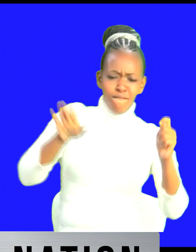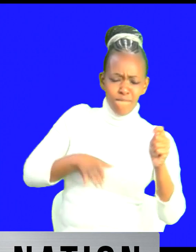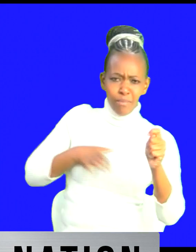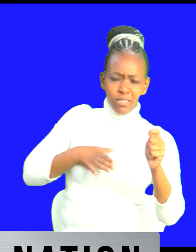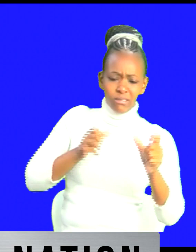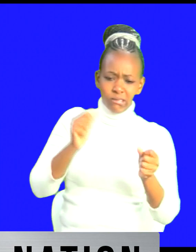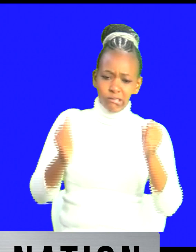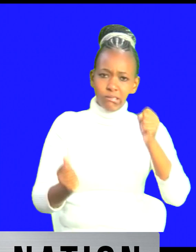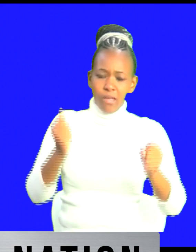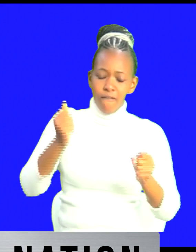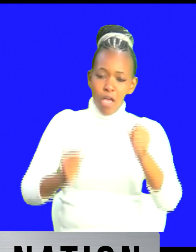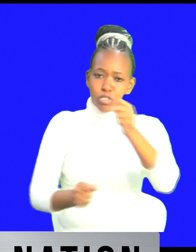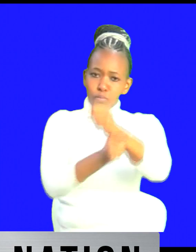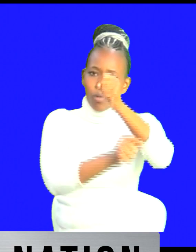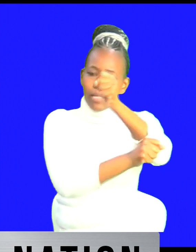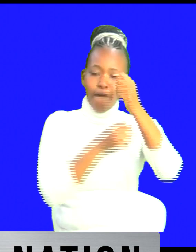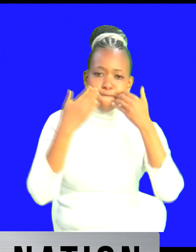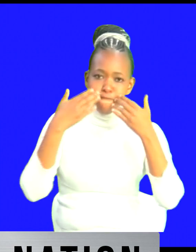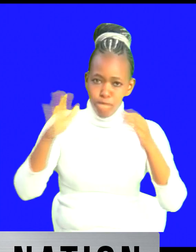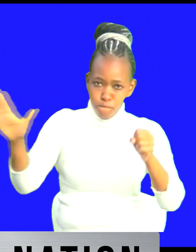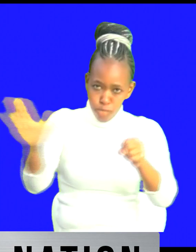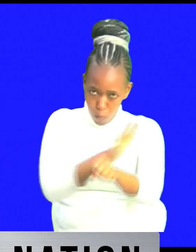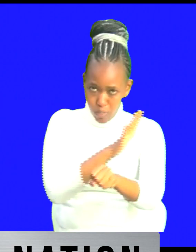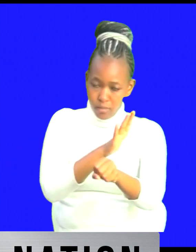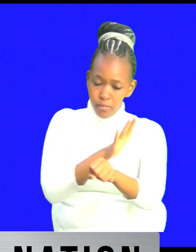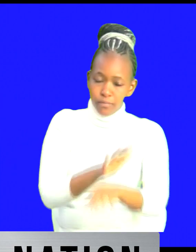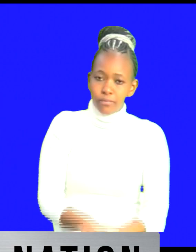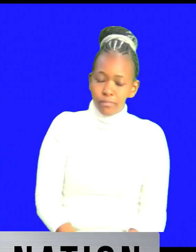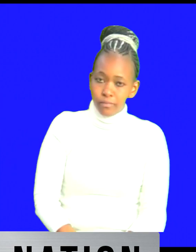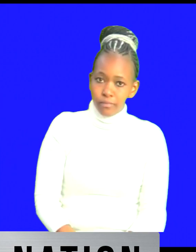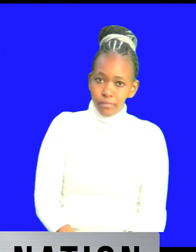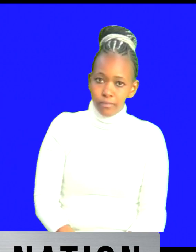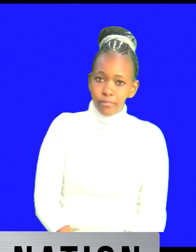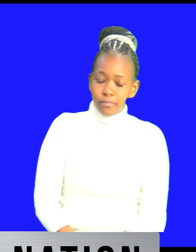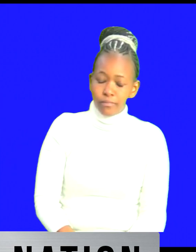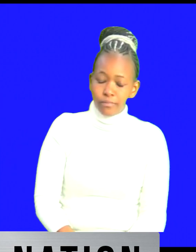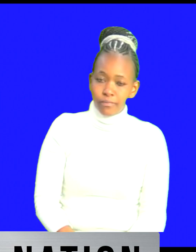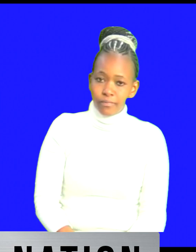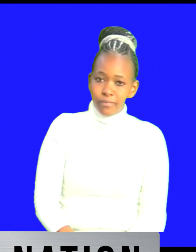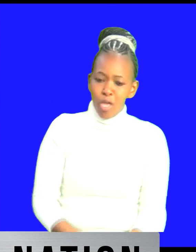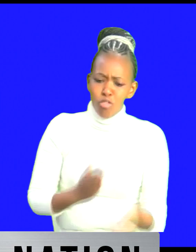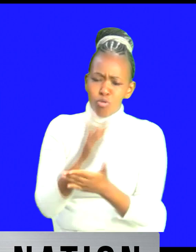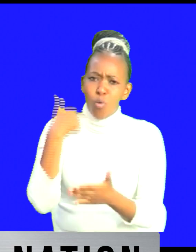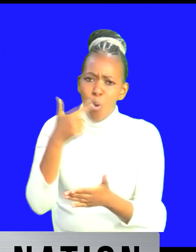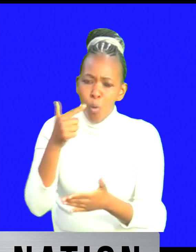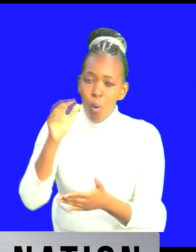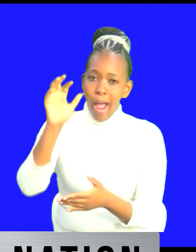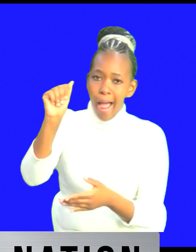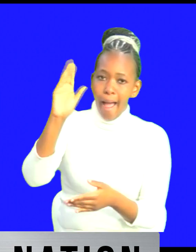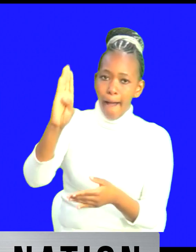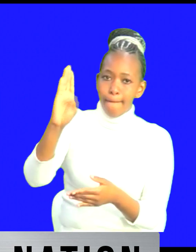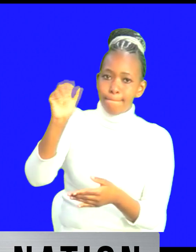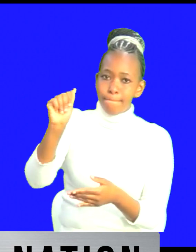you know this is backed by uh ababu yeah yeah yeah i i i think uh we we